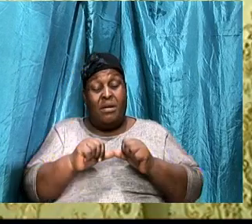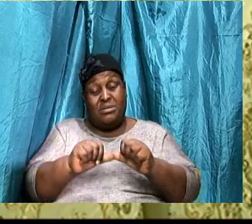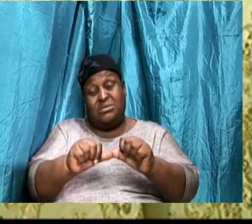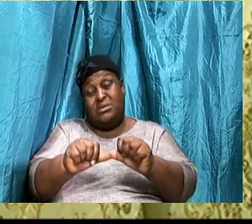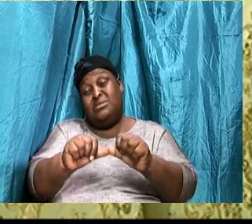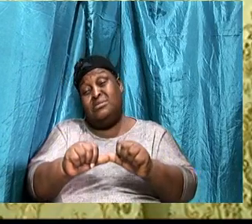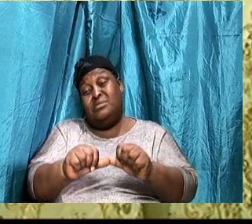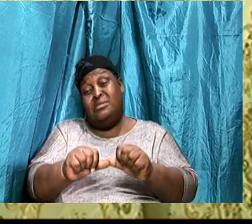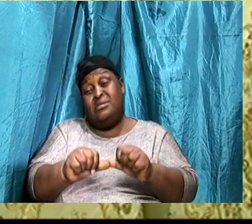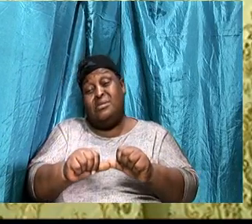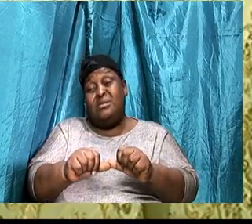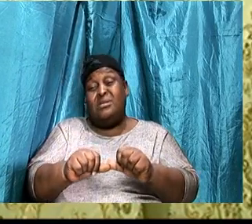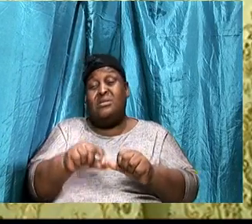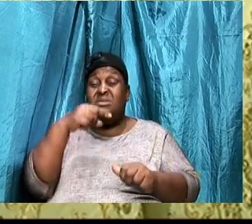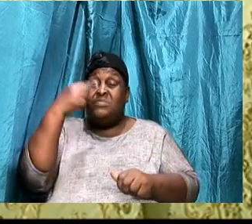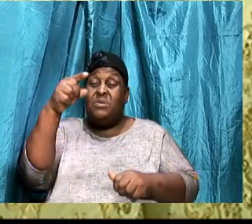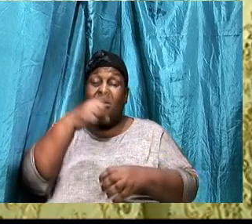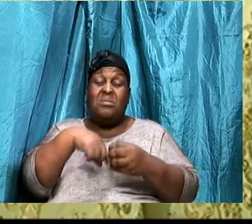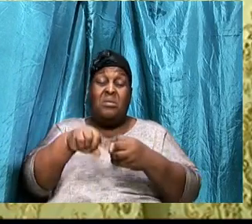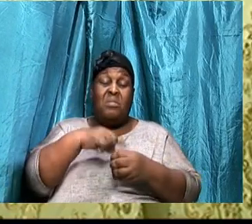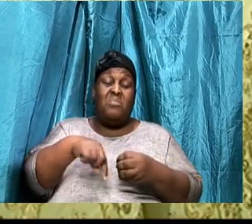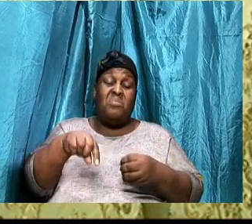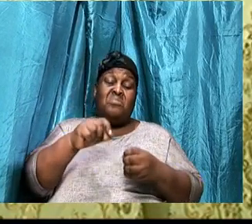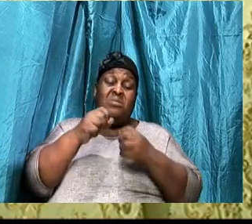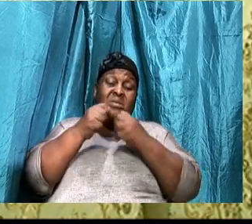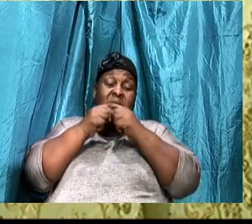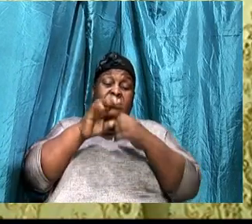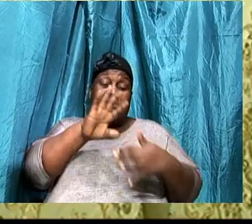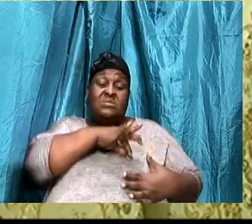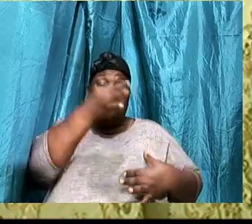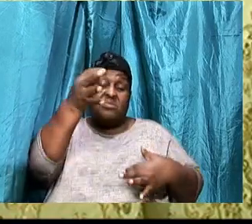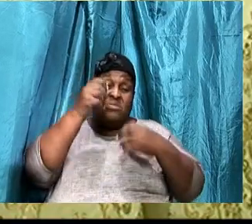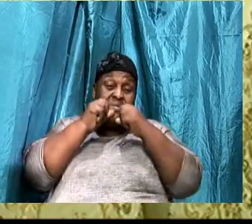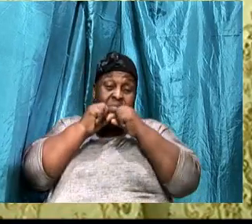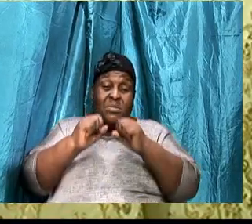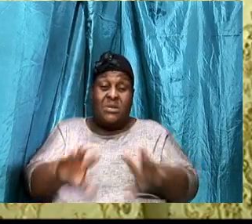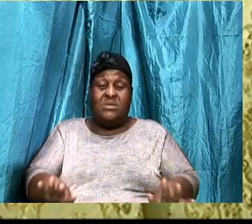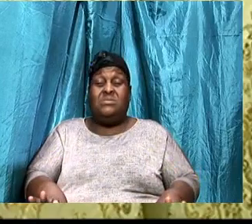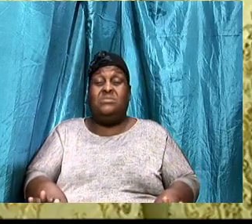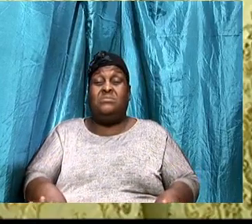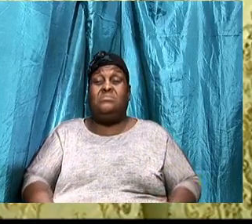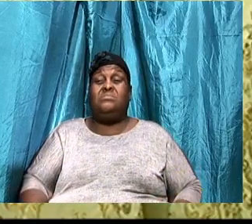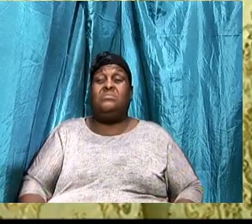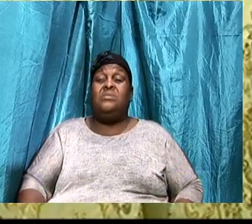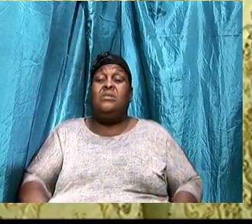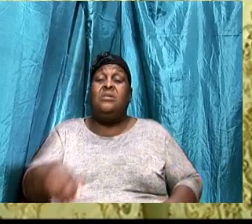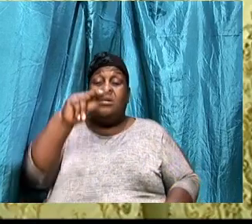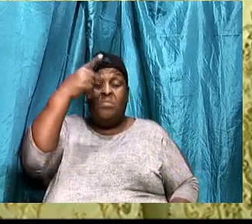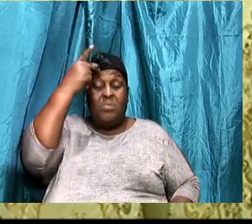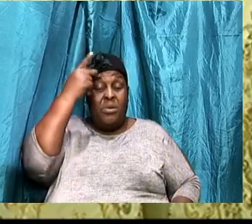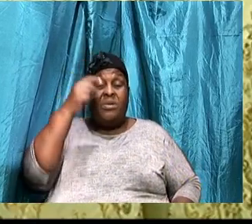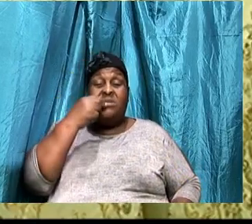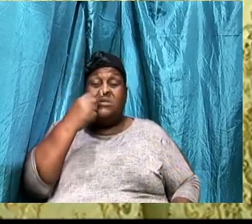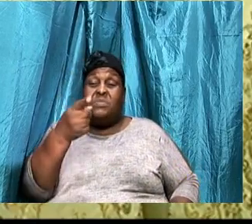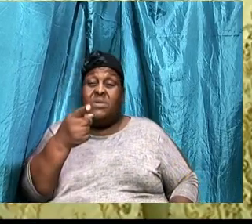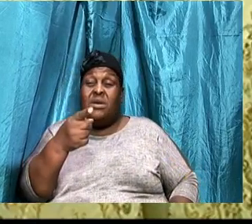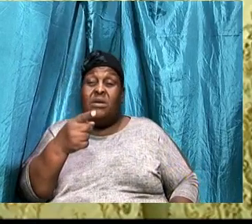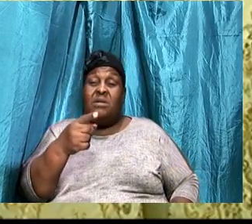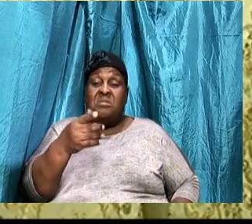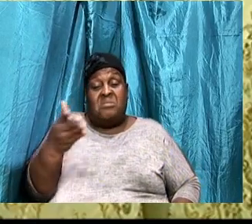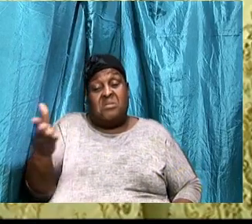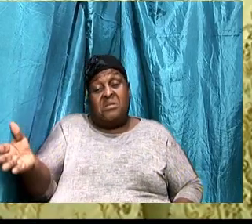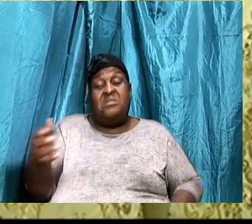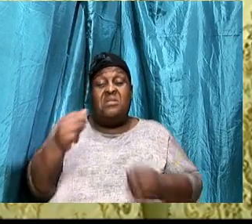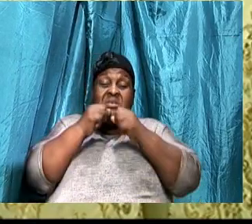spiritual blessing, And if we look, From verses 4, Down through to 19, Paul mentioned, These blessings,